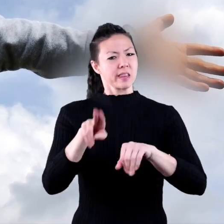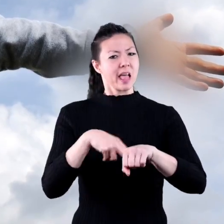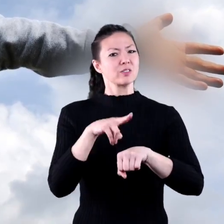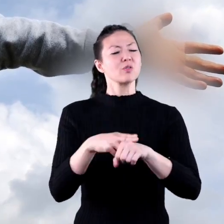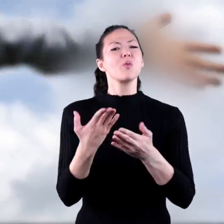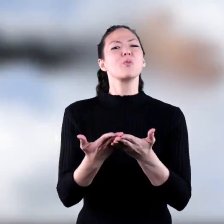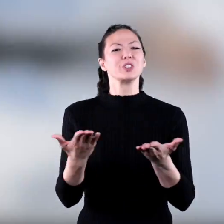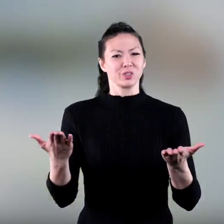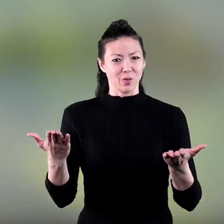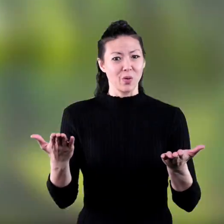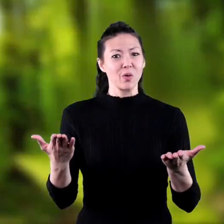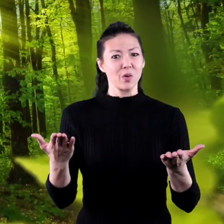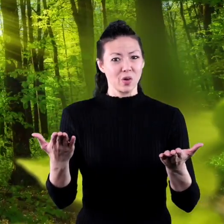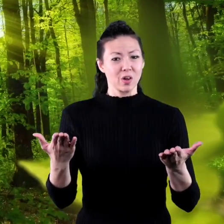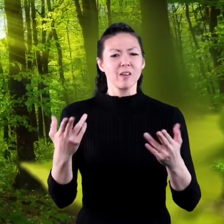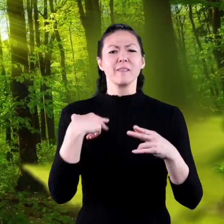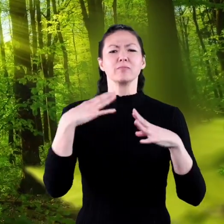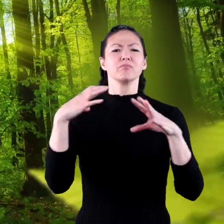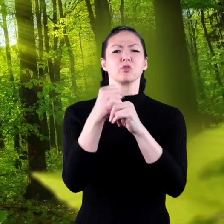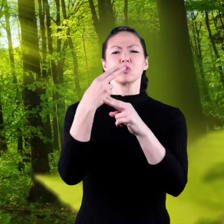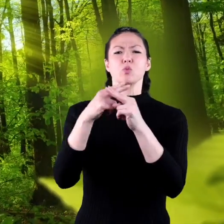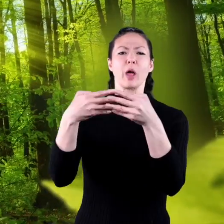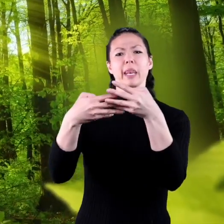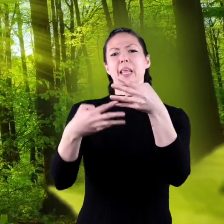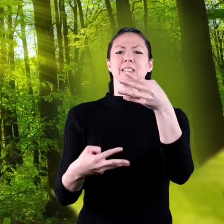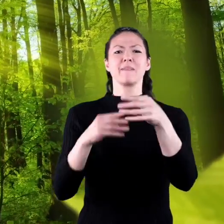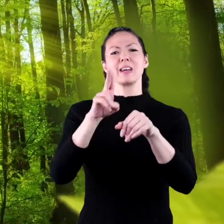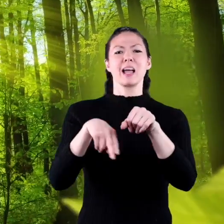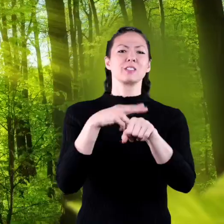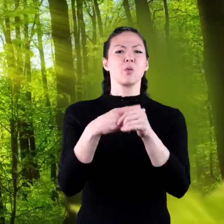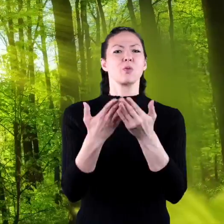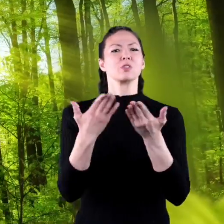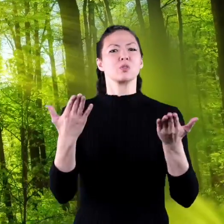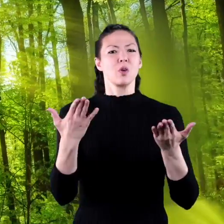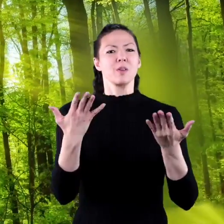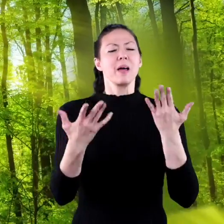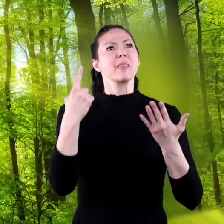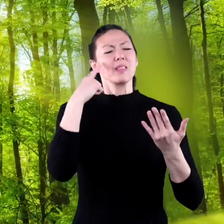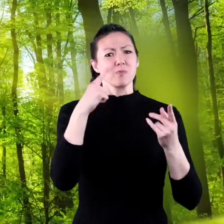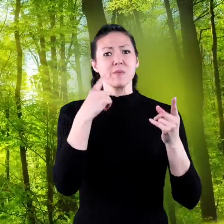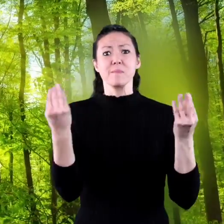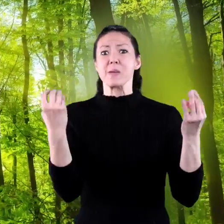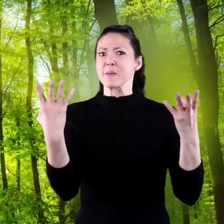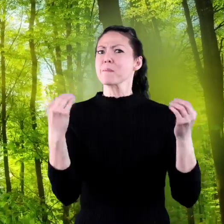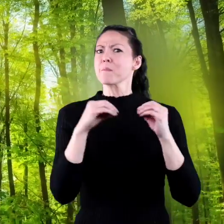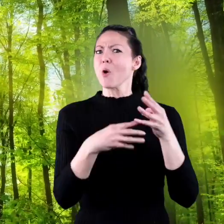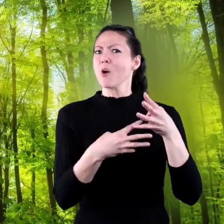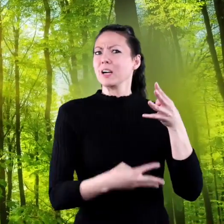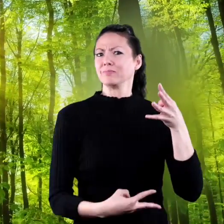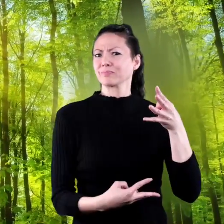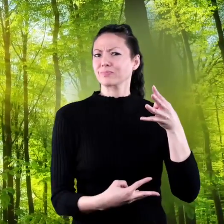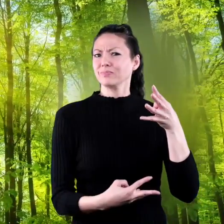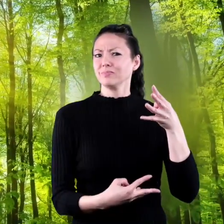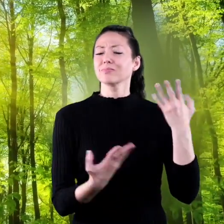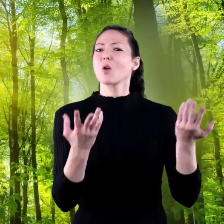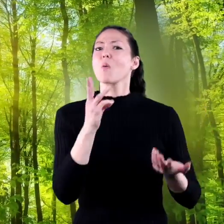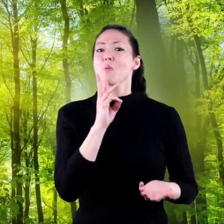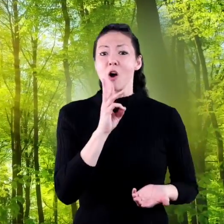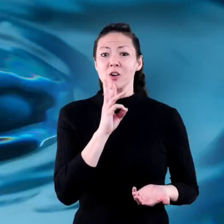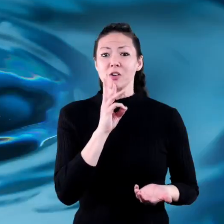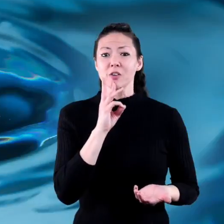natural resources. Here is a short list of natural resources, and you may think of many more.